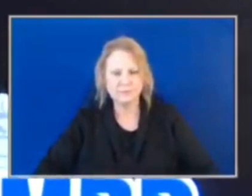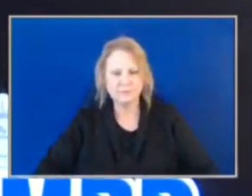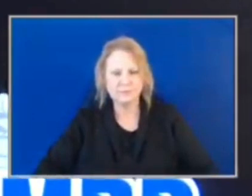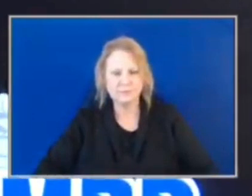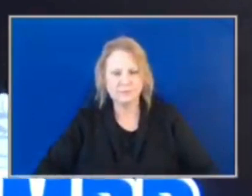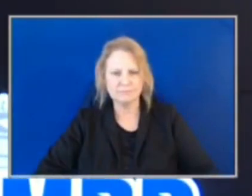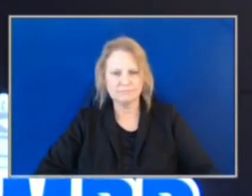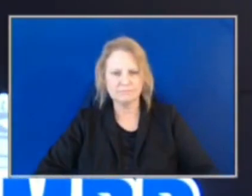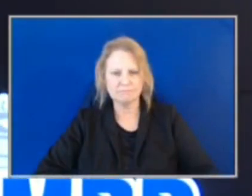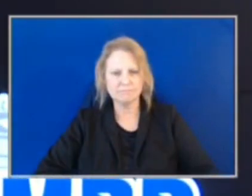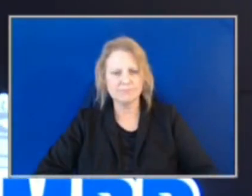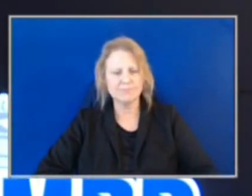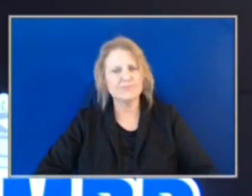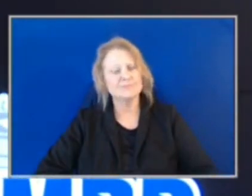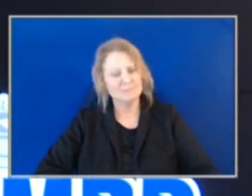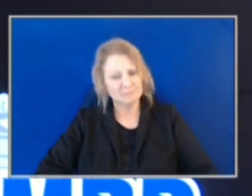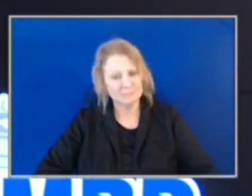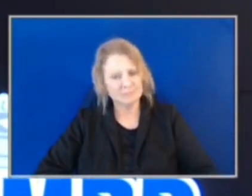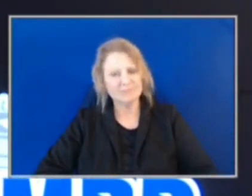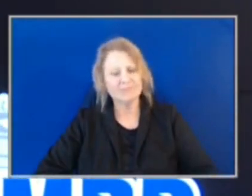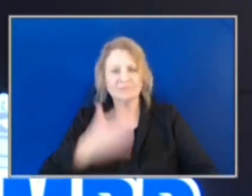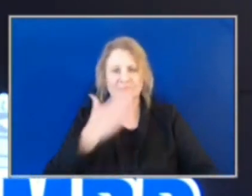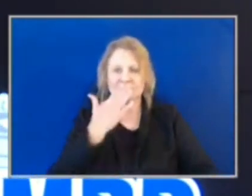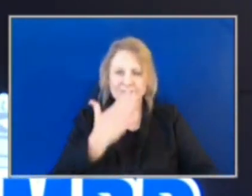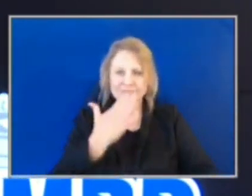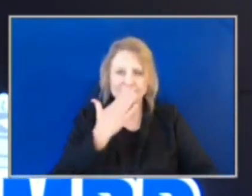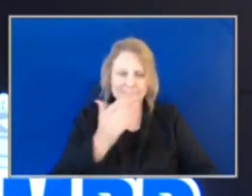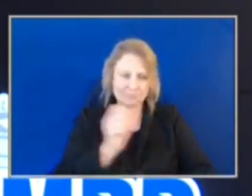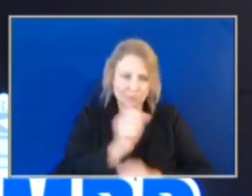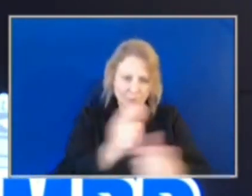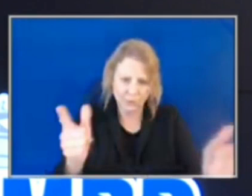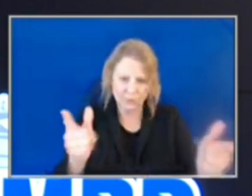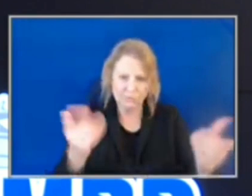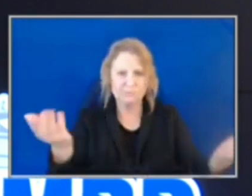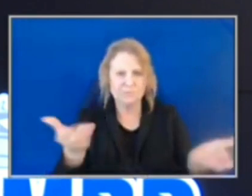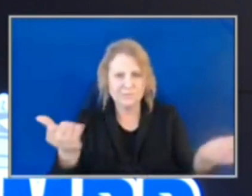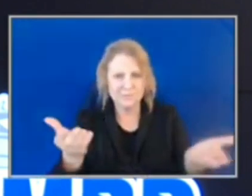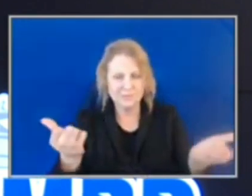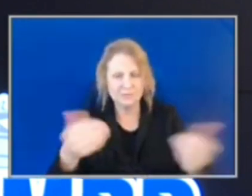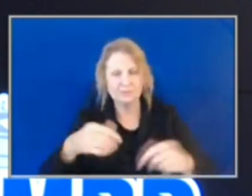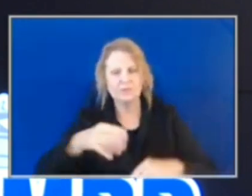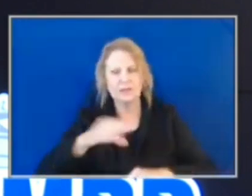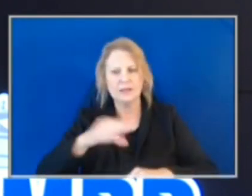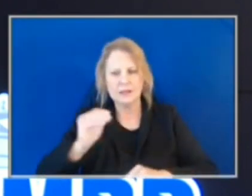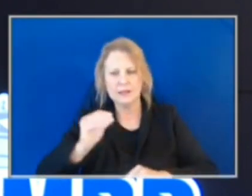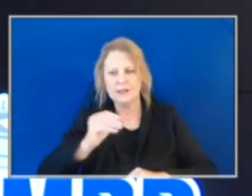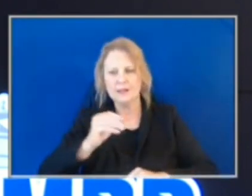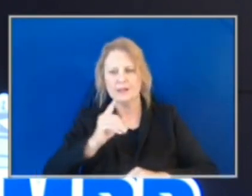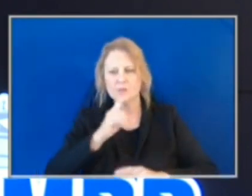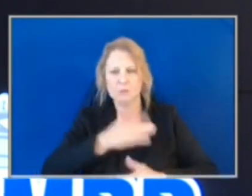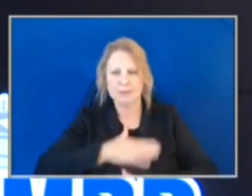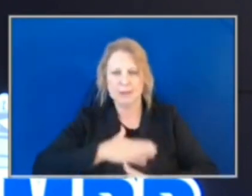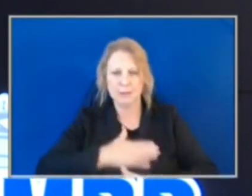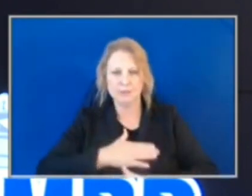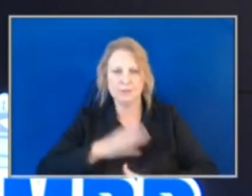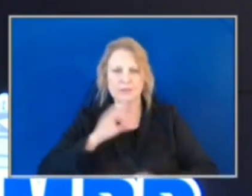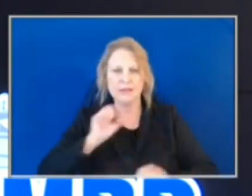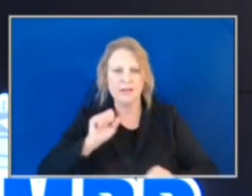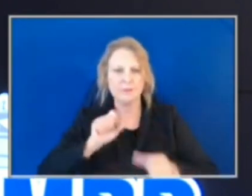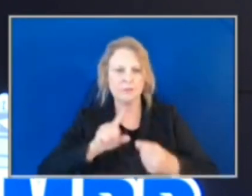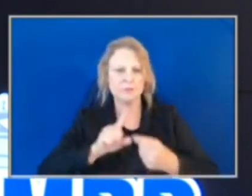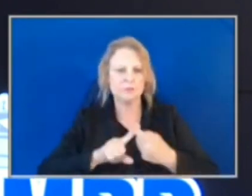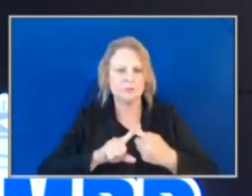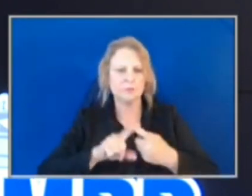Hi, very good. Thank you again all for being here. It's a pleasure to be able to report out today to you all. We take very